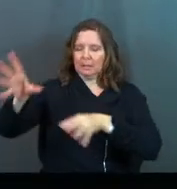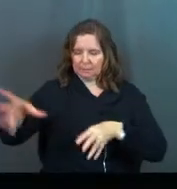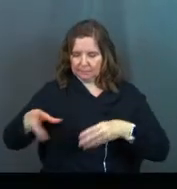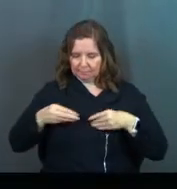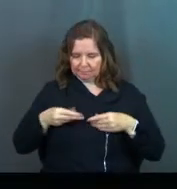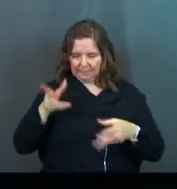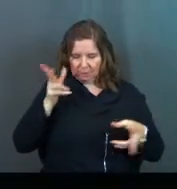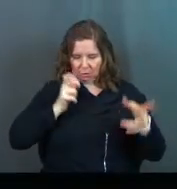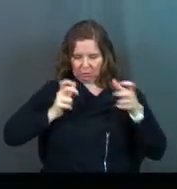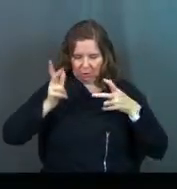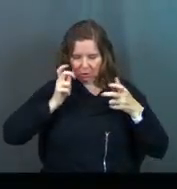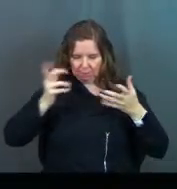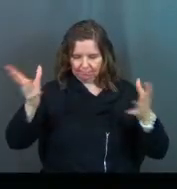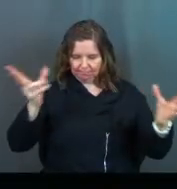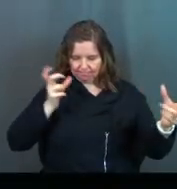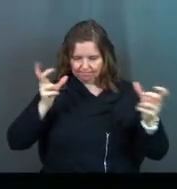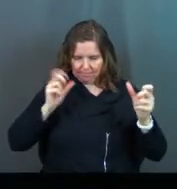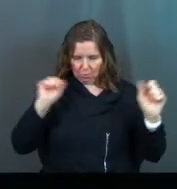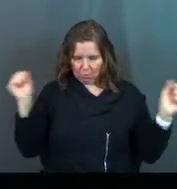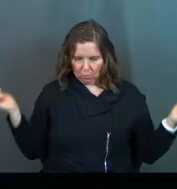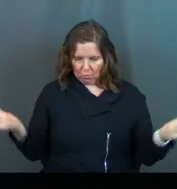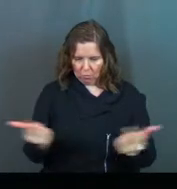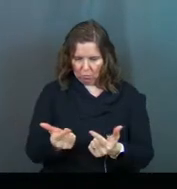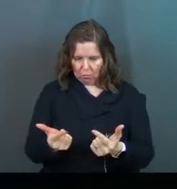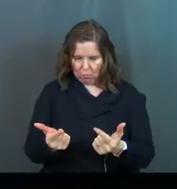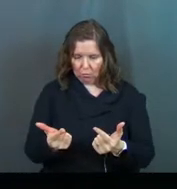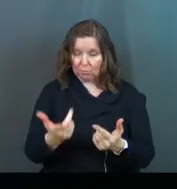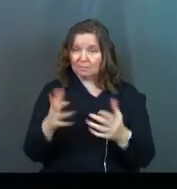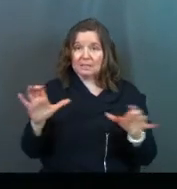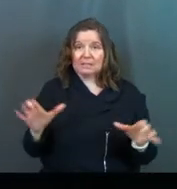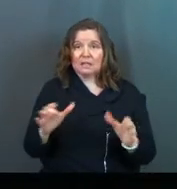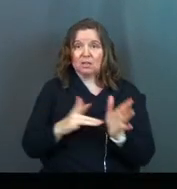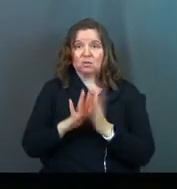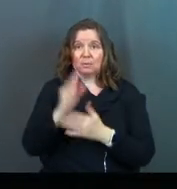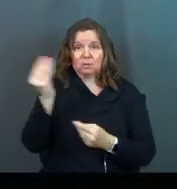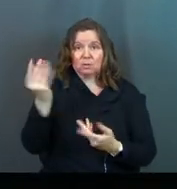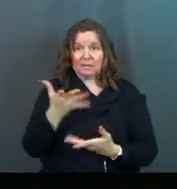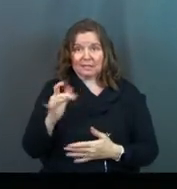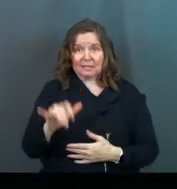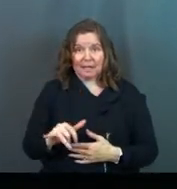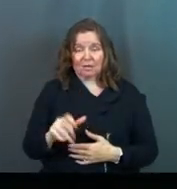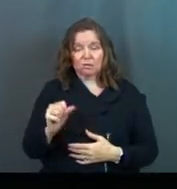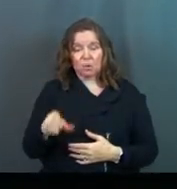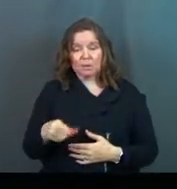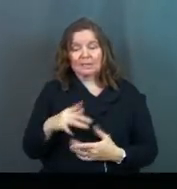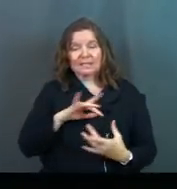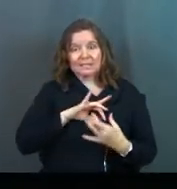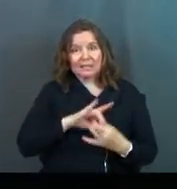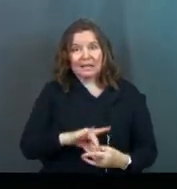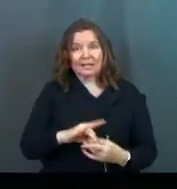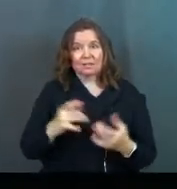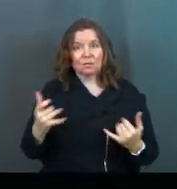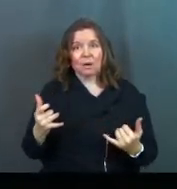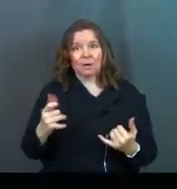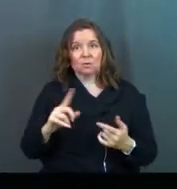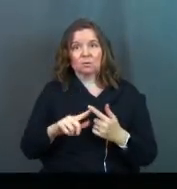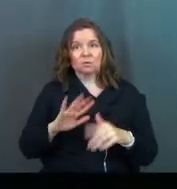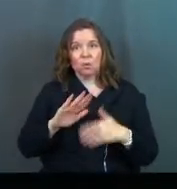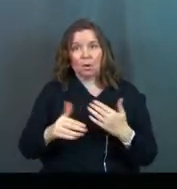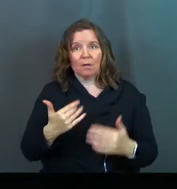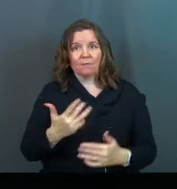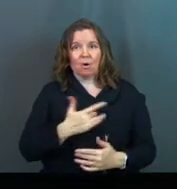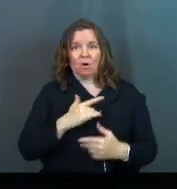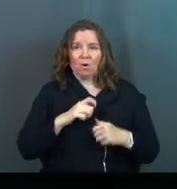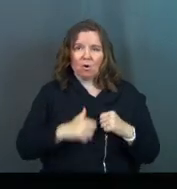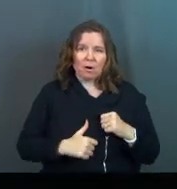policy. He hears us. He just does. The Scripture tells us so. And so He's connected right now to all of